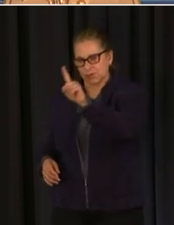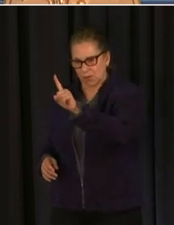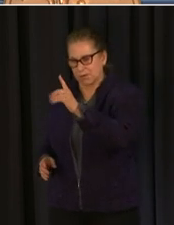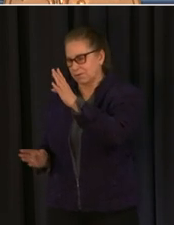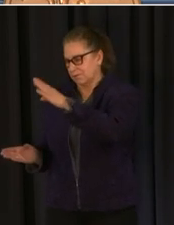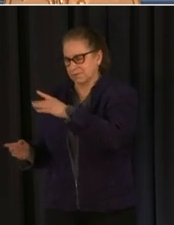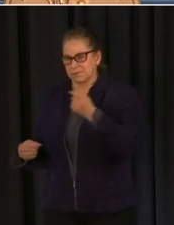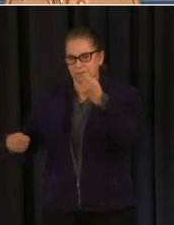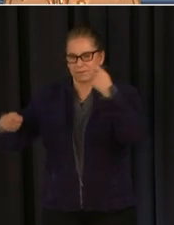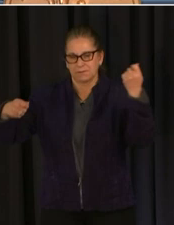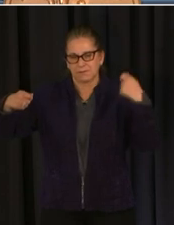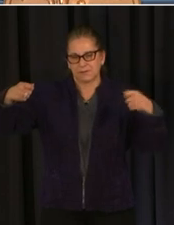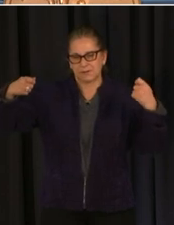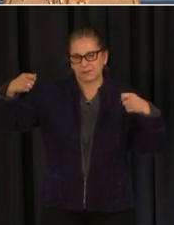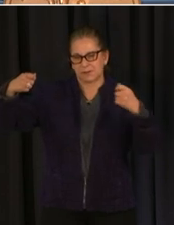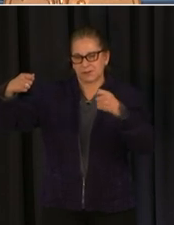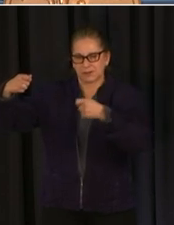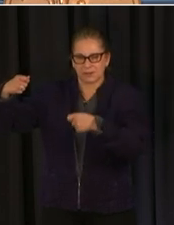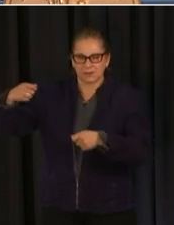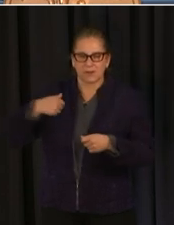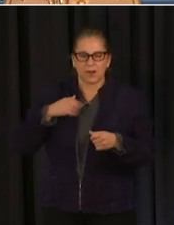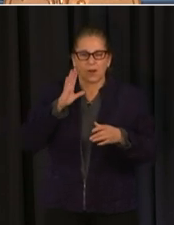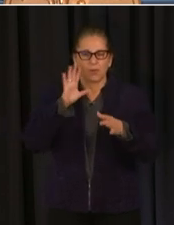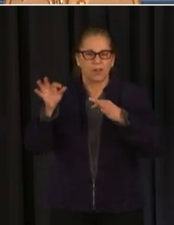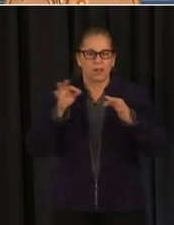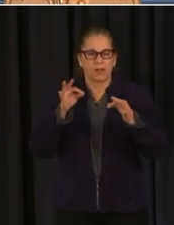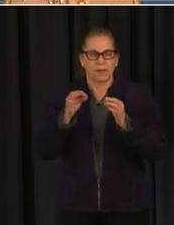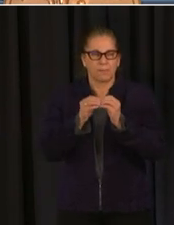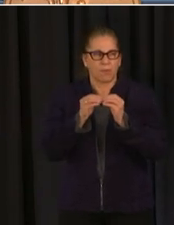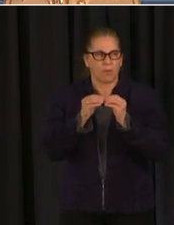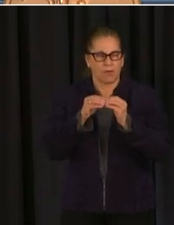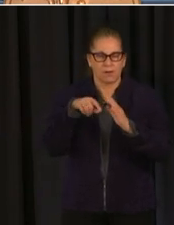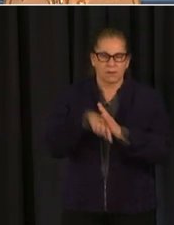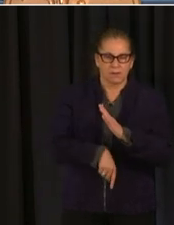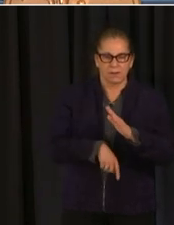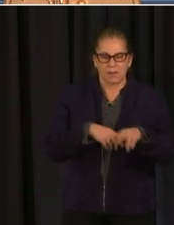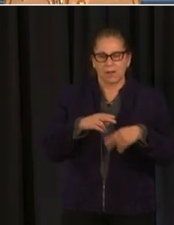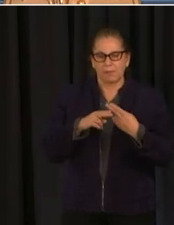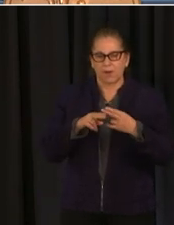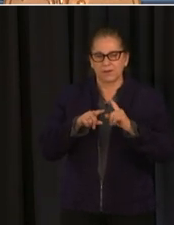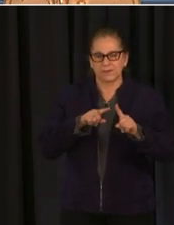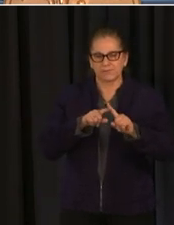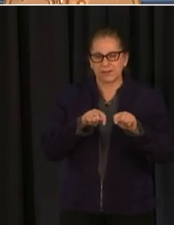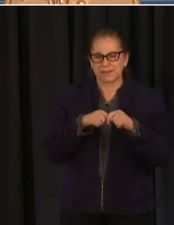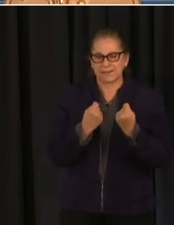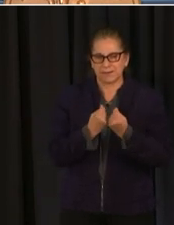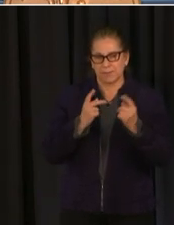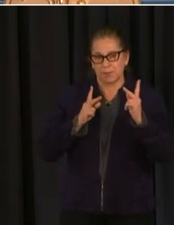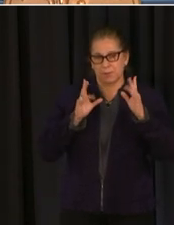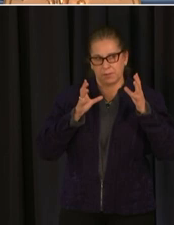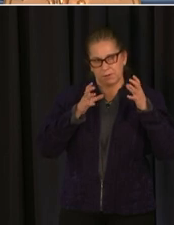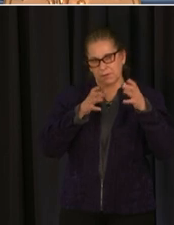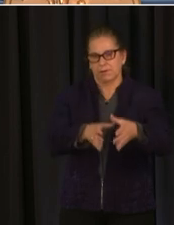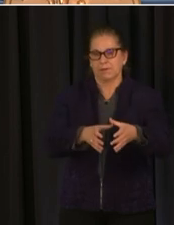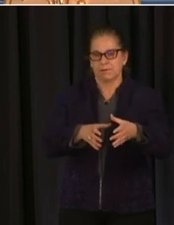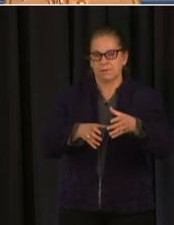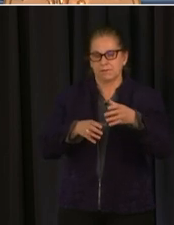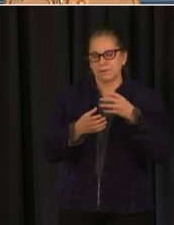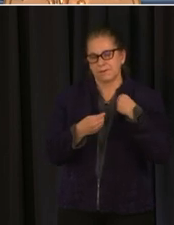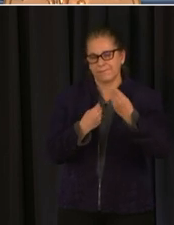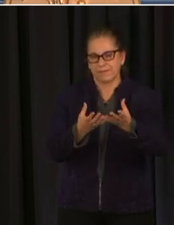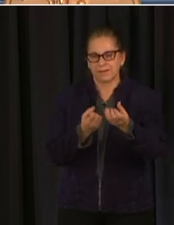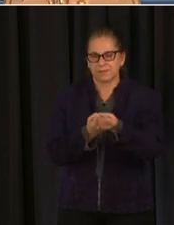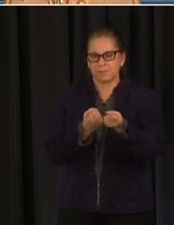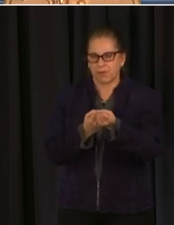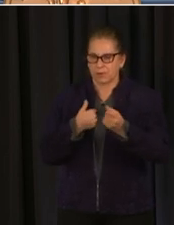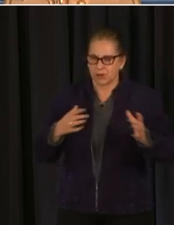to you about another team of folks that we are going to put out there and support uh who will be uh encouraging people